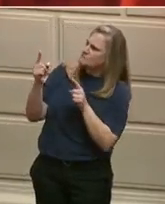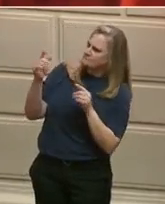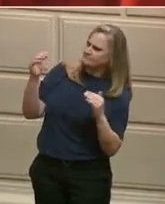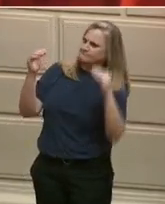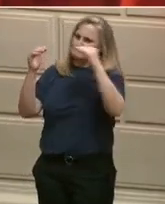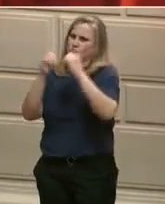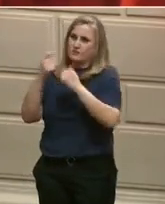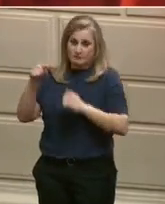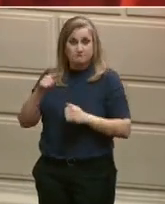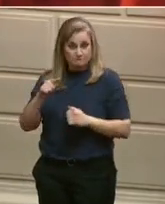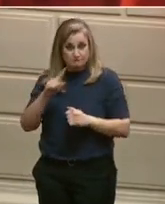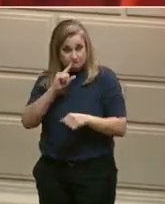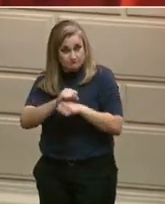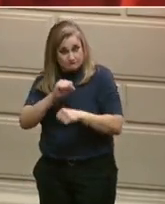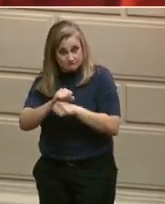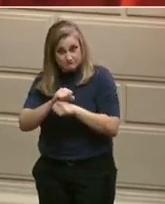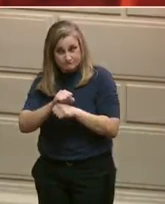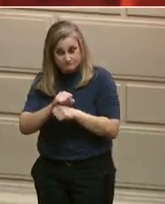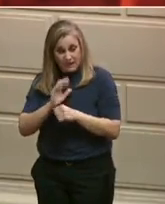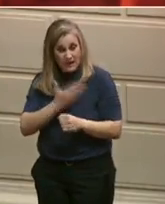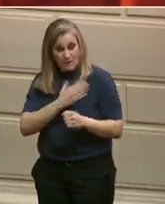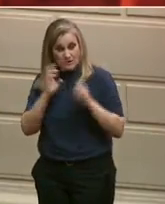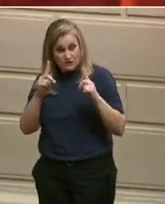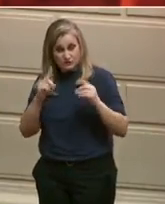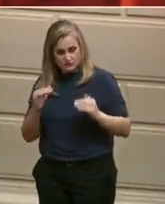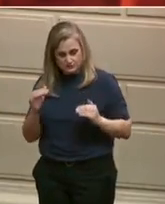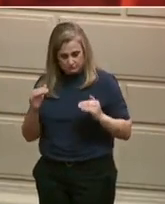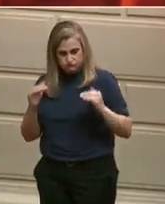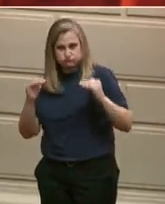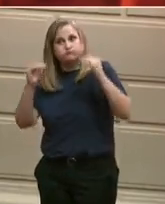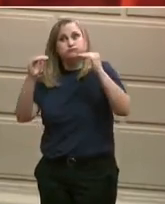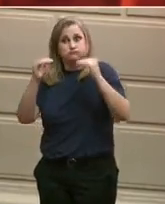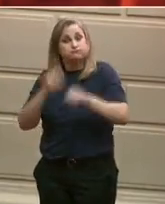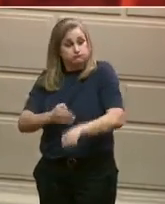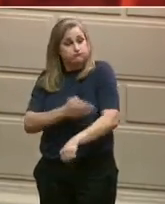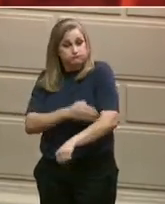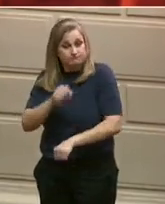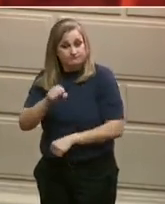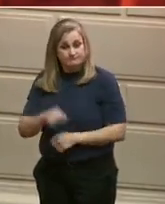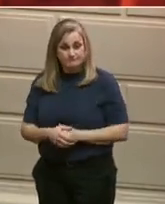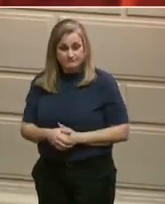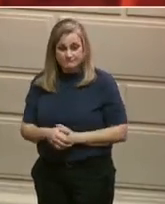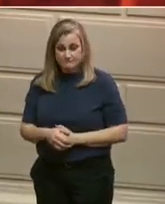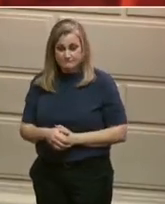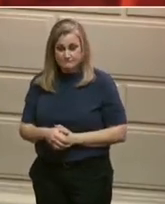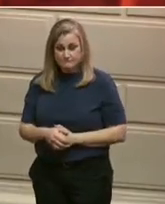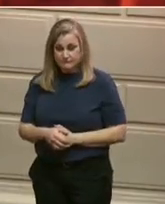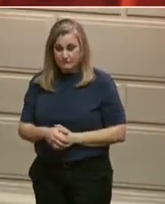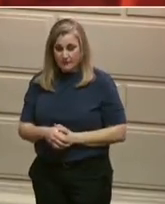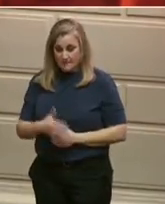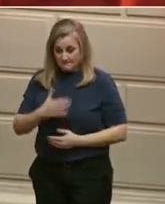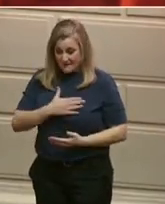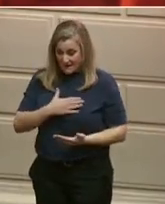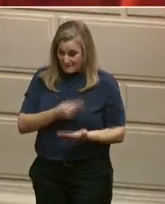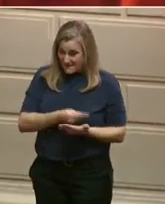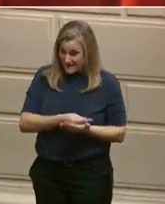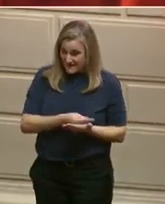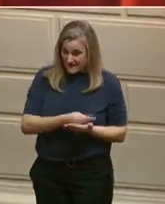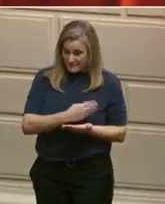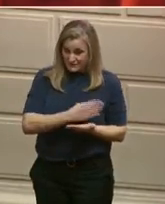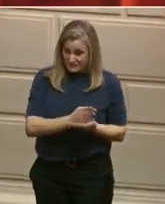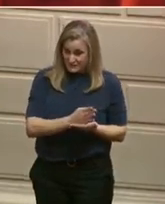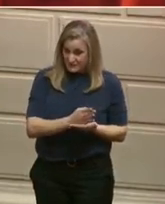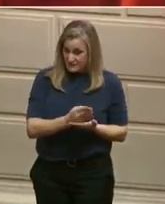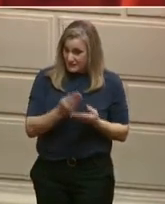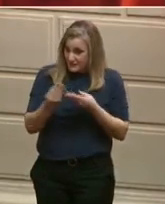ensure that progress will continue. That's why my budget will propose $15 million for math